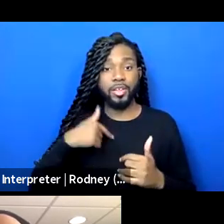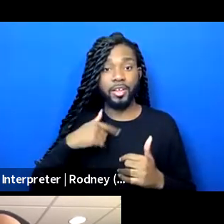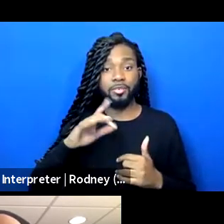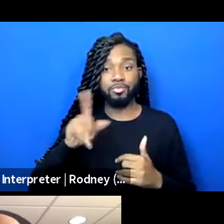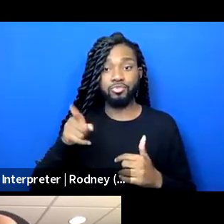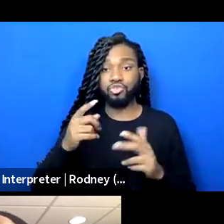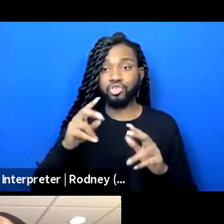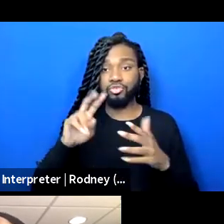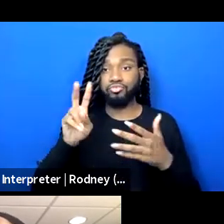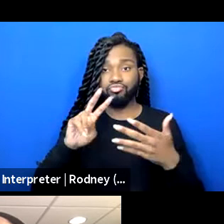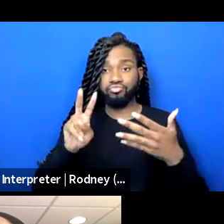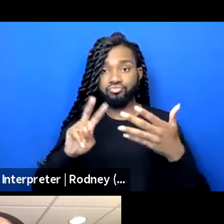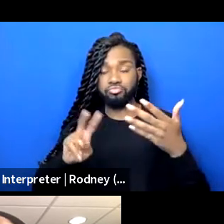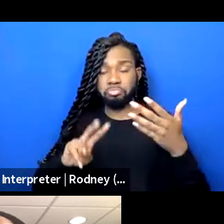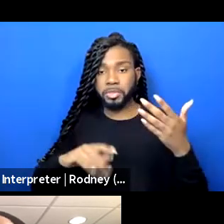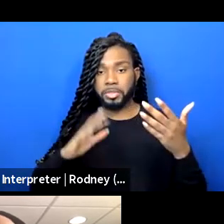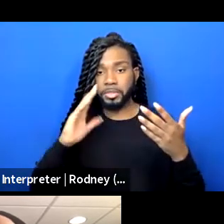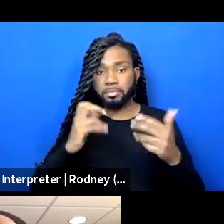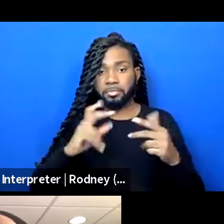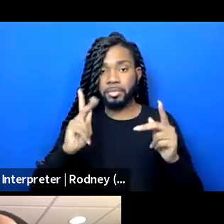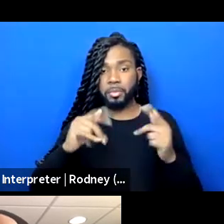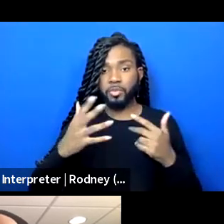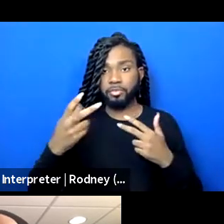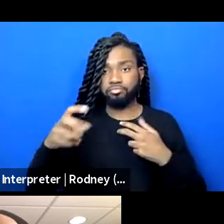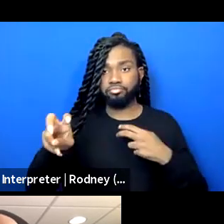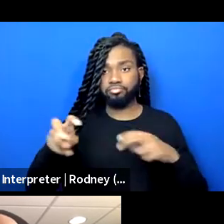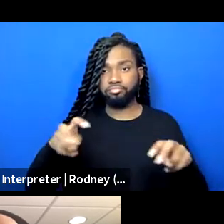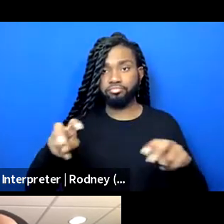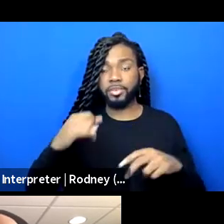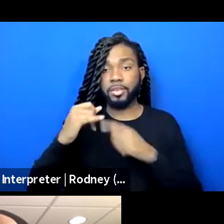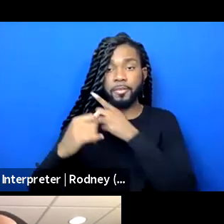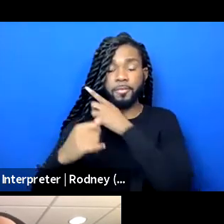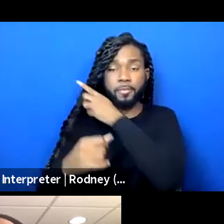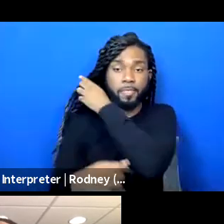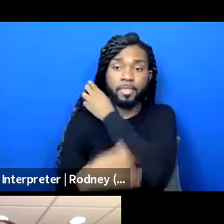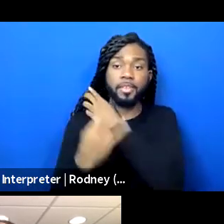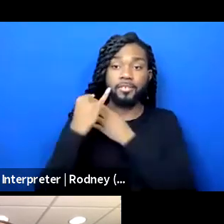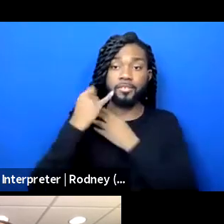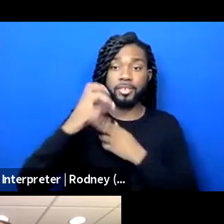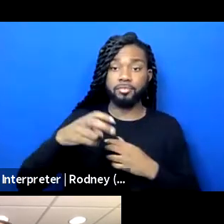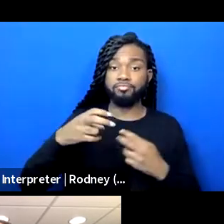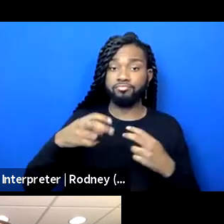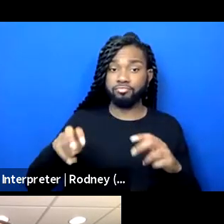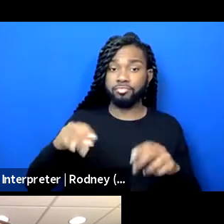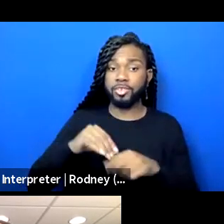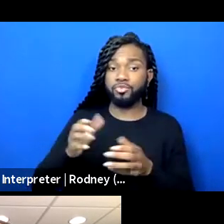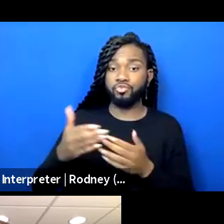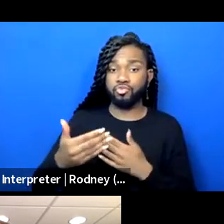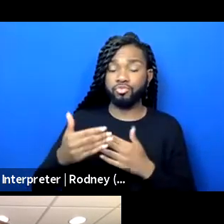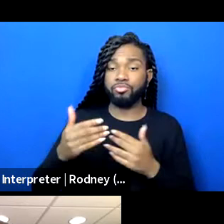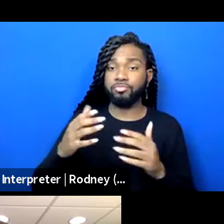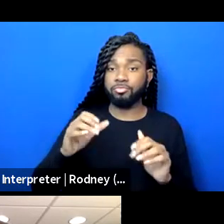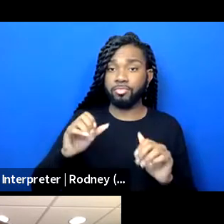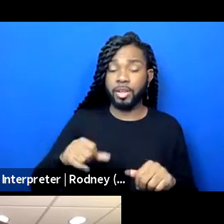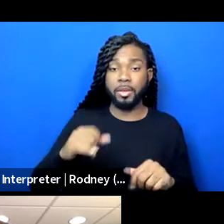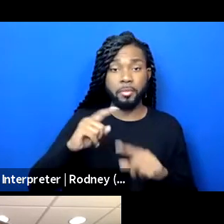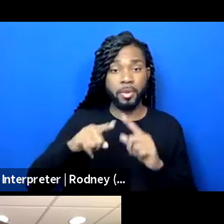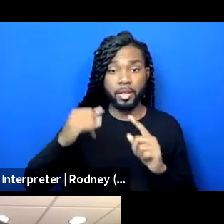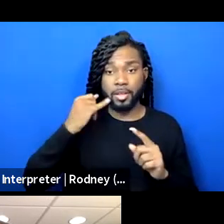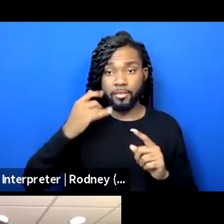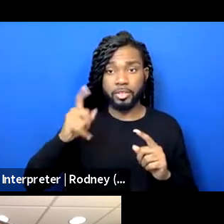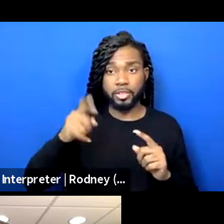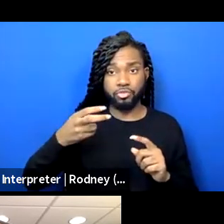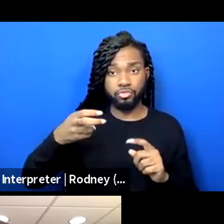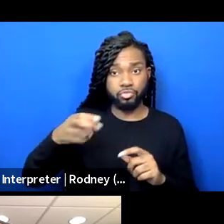a quick scroll. It looks like people have landed. If they need to land in their breakout rooms, if you still need to go to a room and not be in this